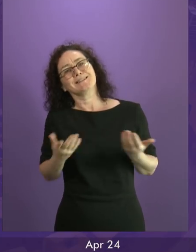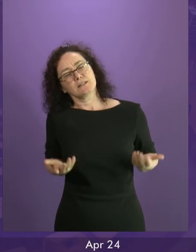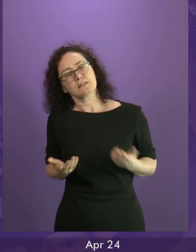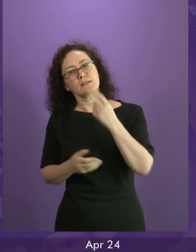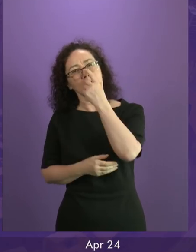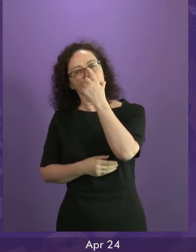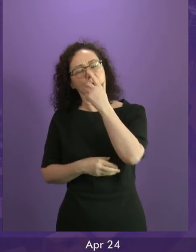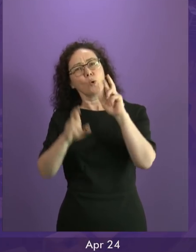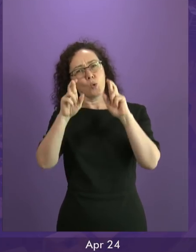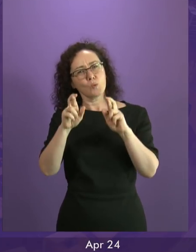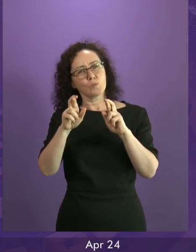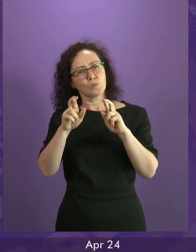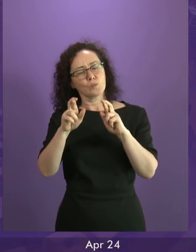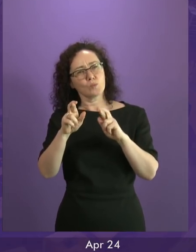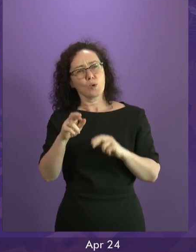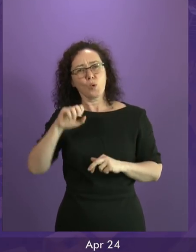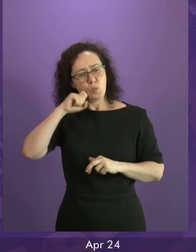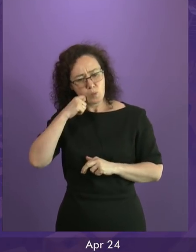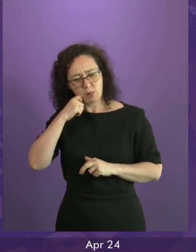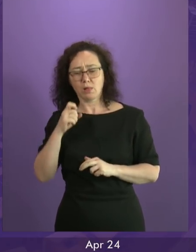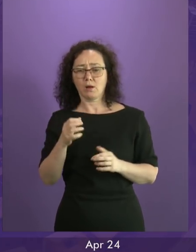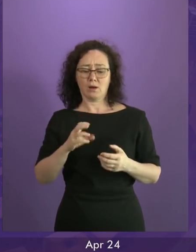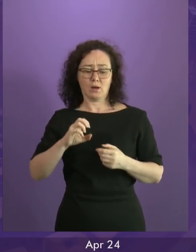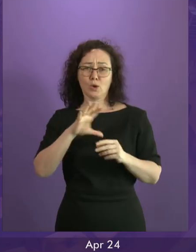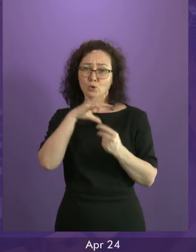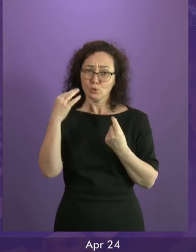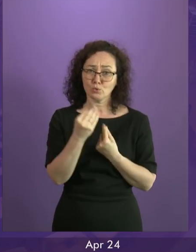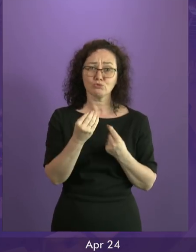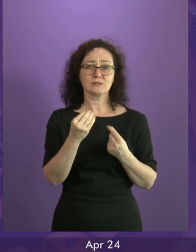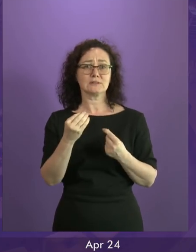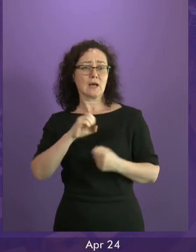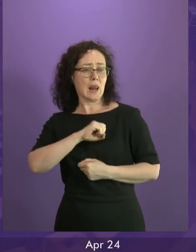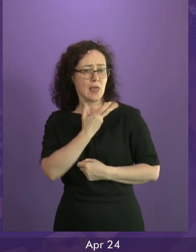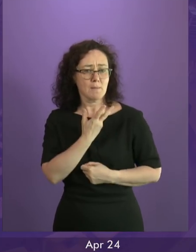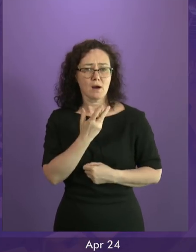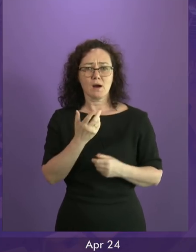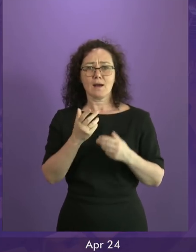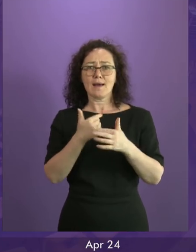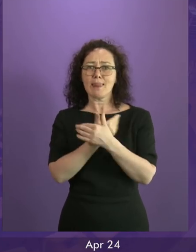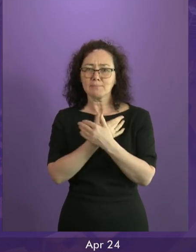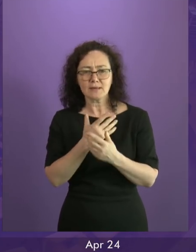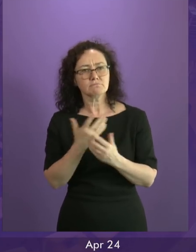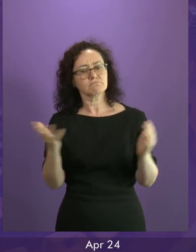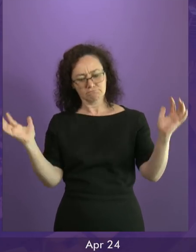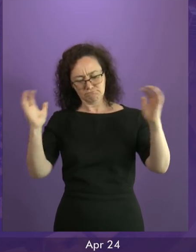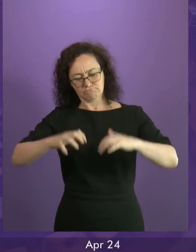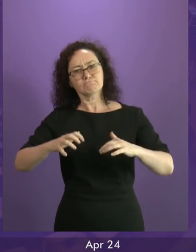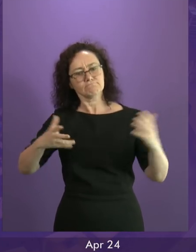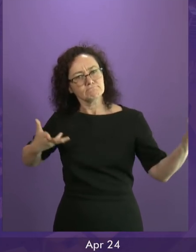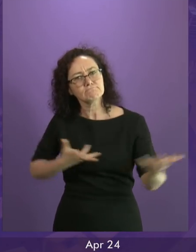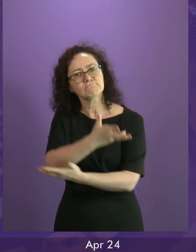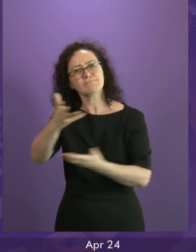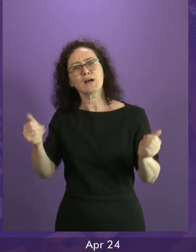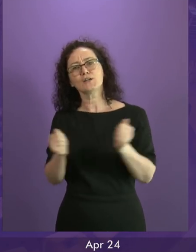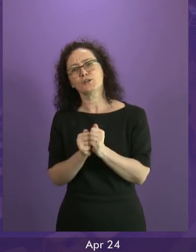obvious reasons, then we will find the Tories and Labour and the Liberal Democrats coming to the table to see whether we can find common ground amidst the